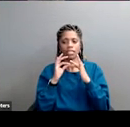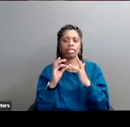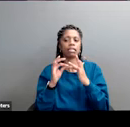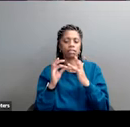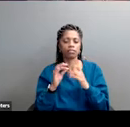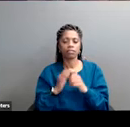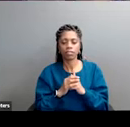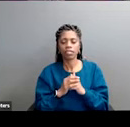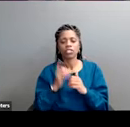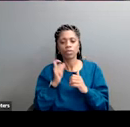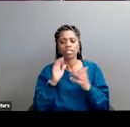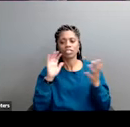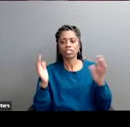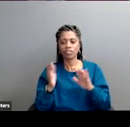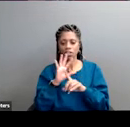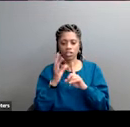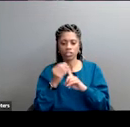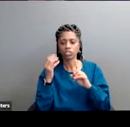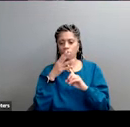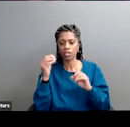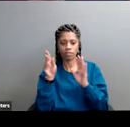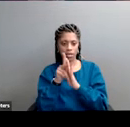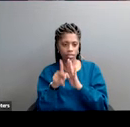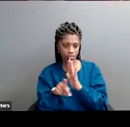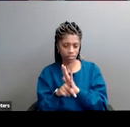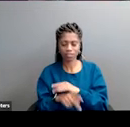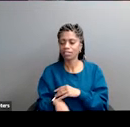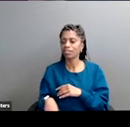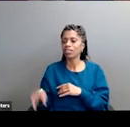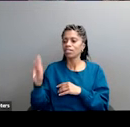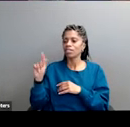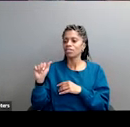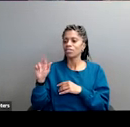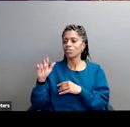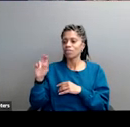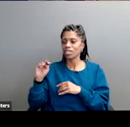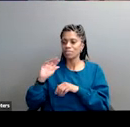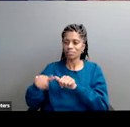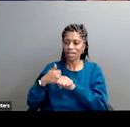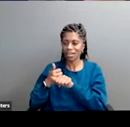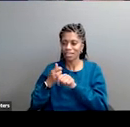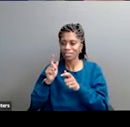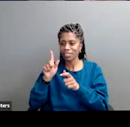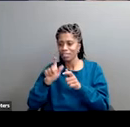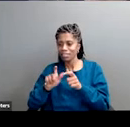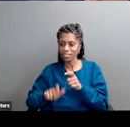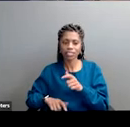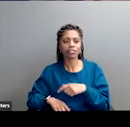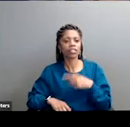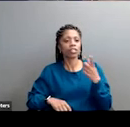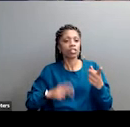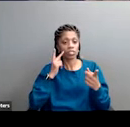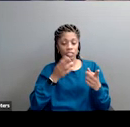culture and policies okay so with that if we could go ahead kareem alston is manning the deck for us the other thing as you can see here we got a deadline coming up for this